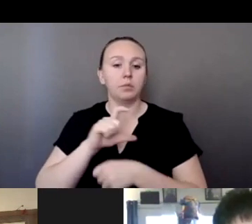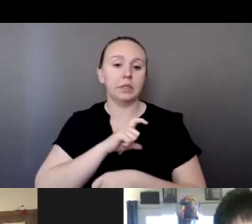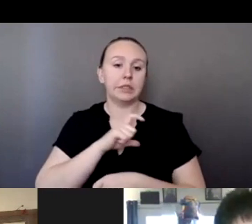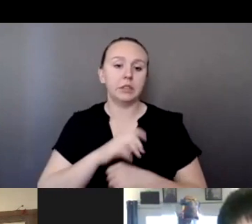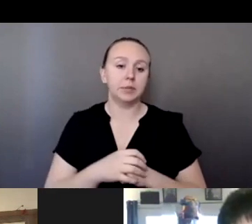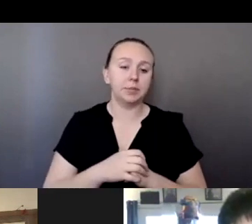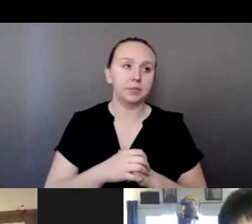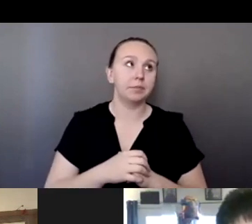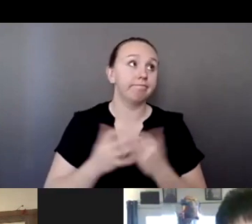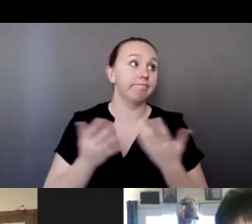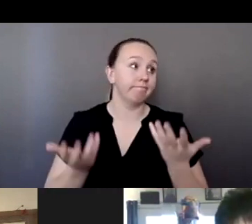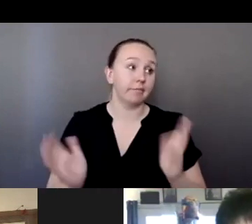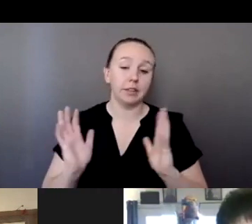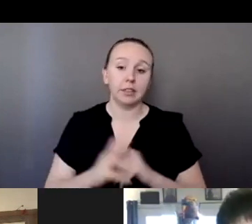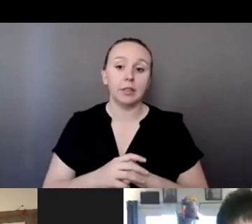And that's about it.